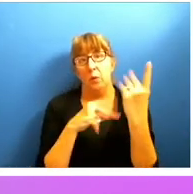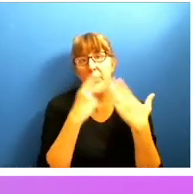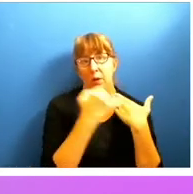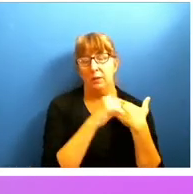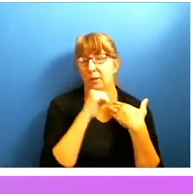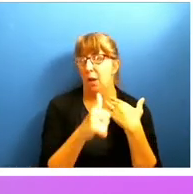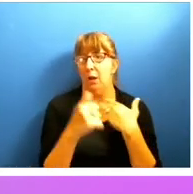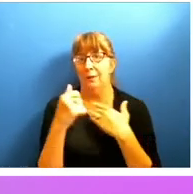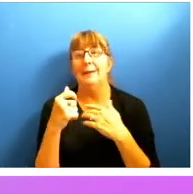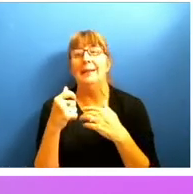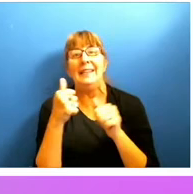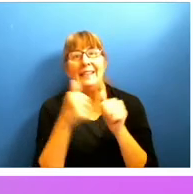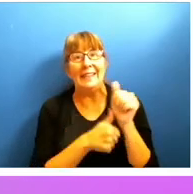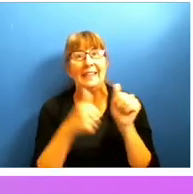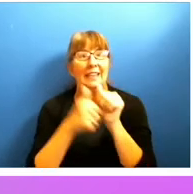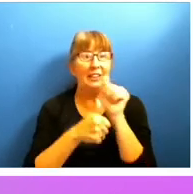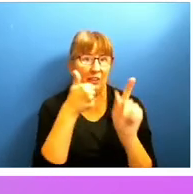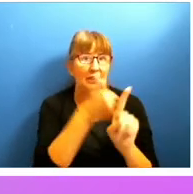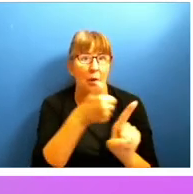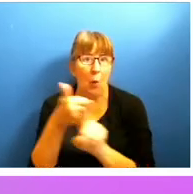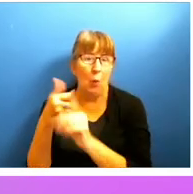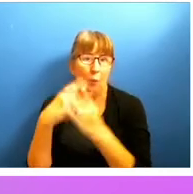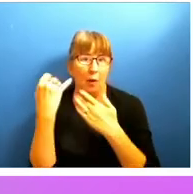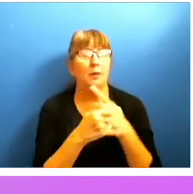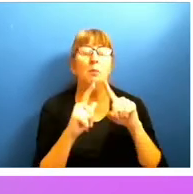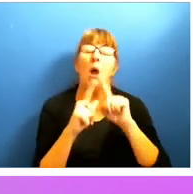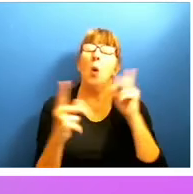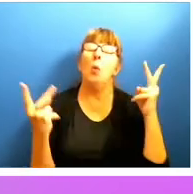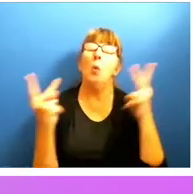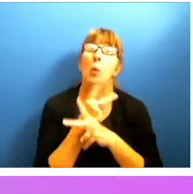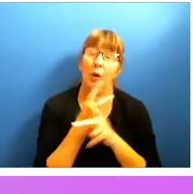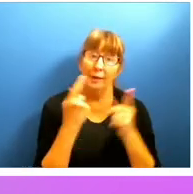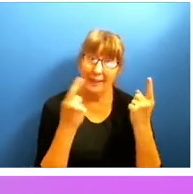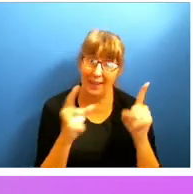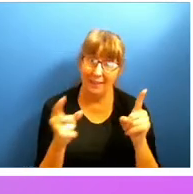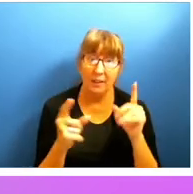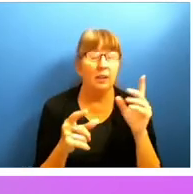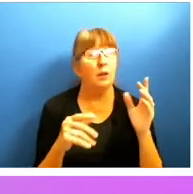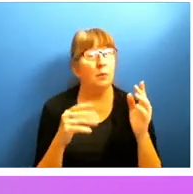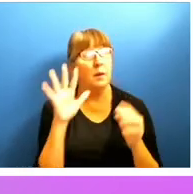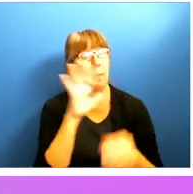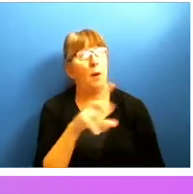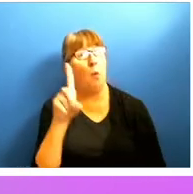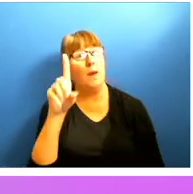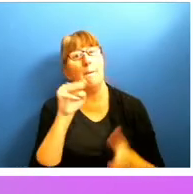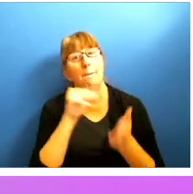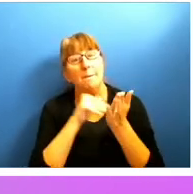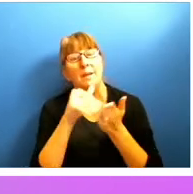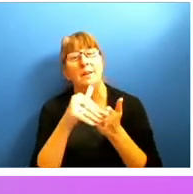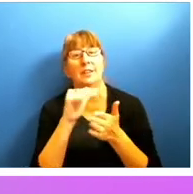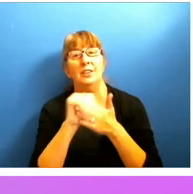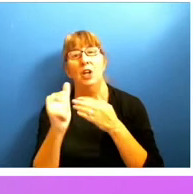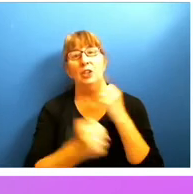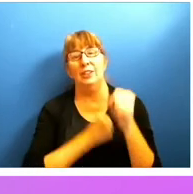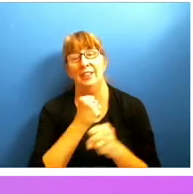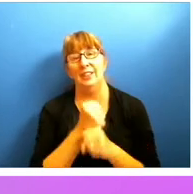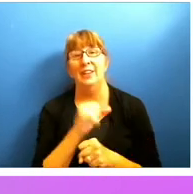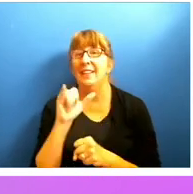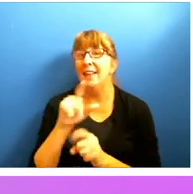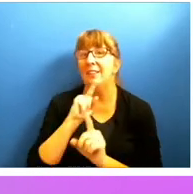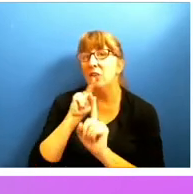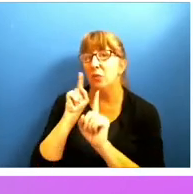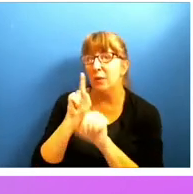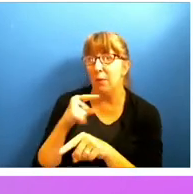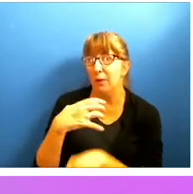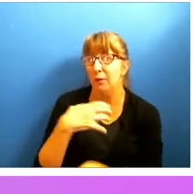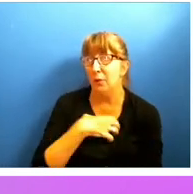a project for every single one. But we'll take the worst case number and just say it could be upwards of a million dollars a year. Now, this is just responding to complaints and fixing